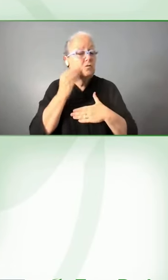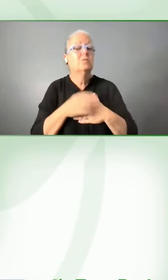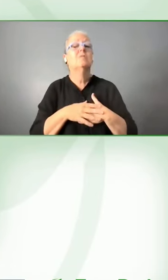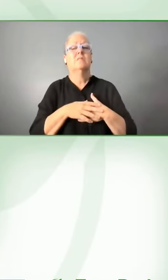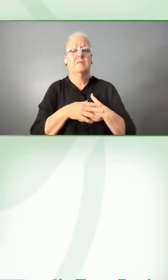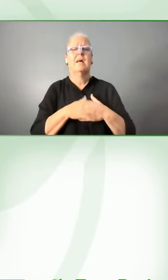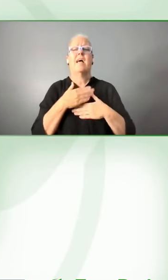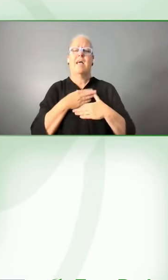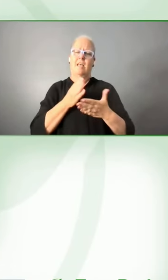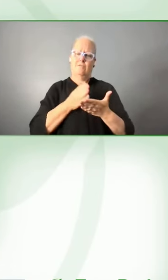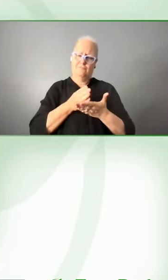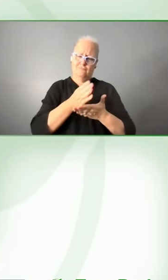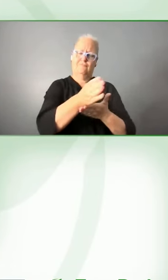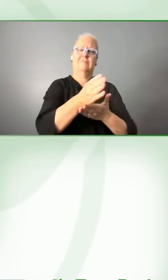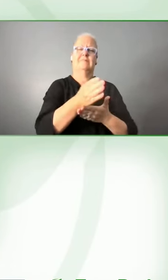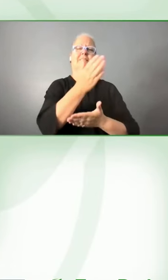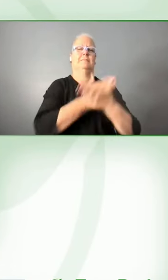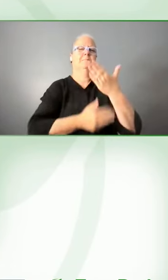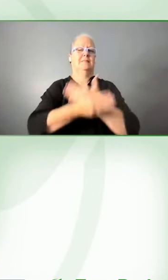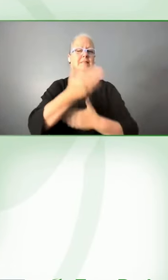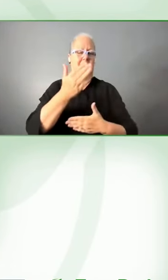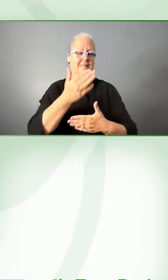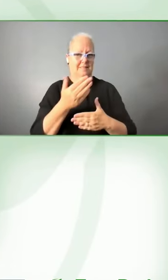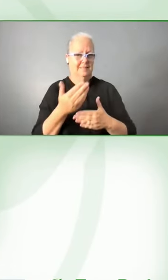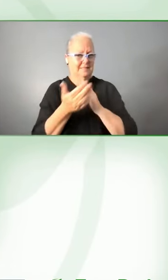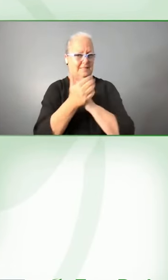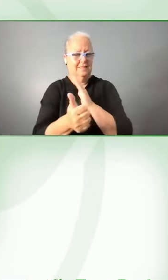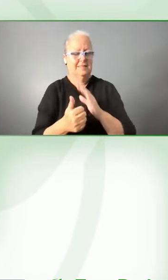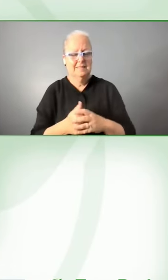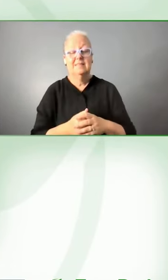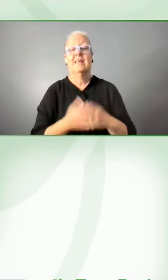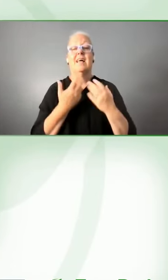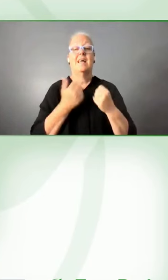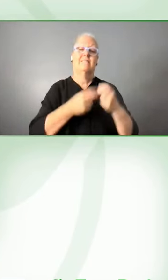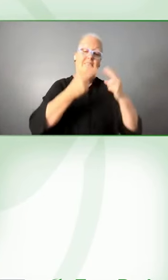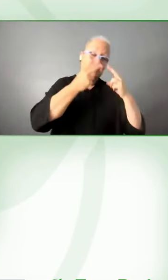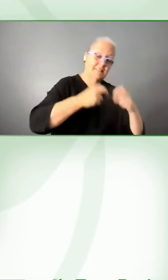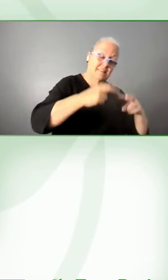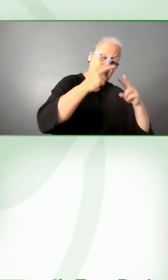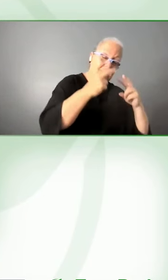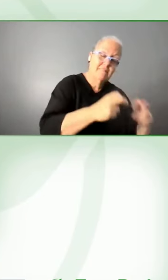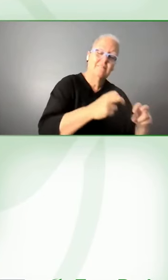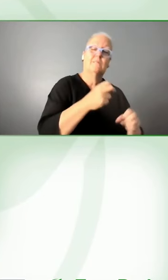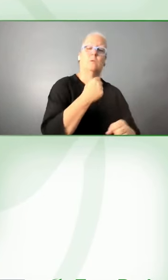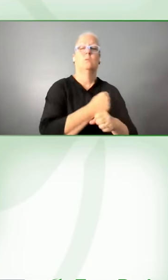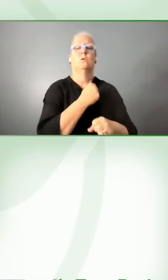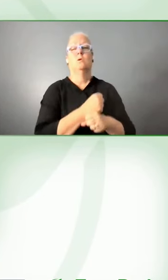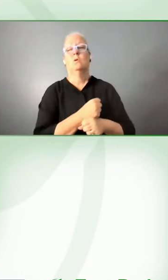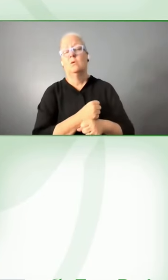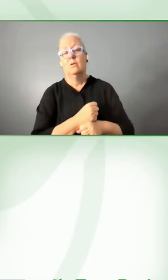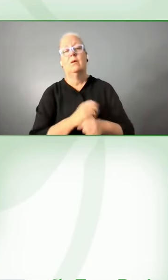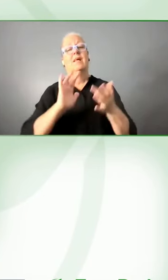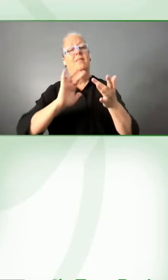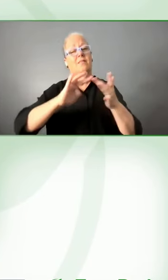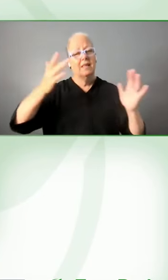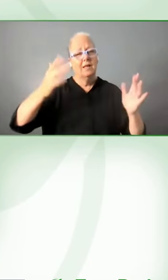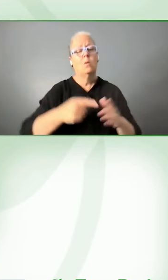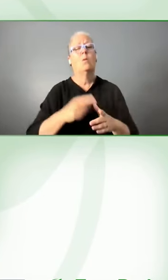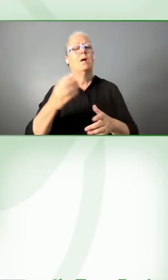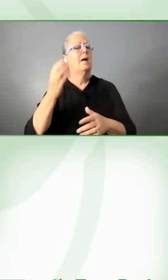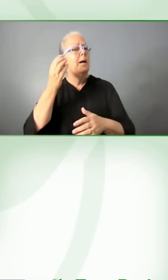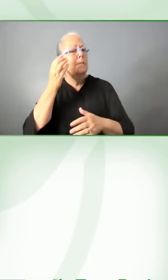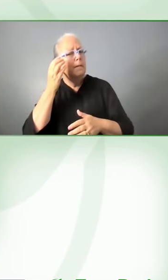Also, the team includes analysis, designers, internet and mobile app developers,